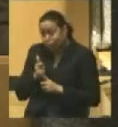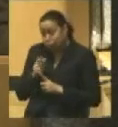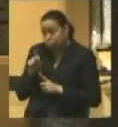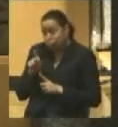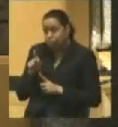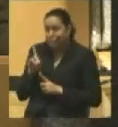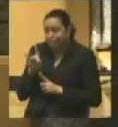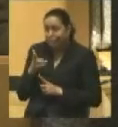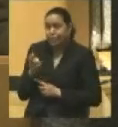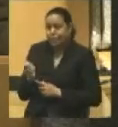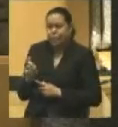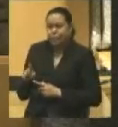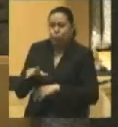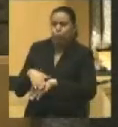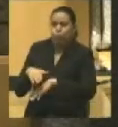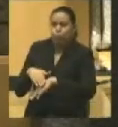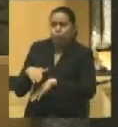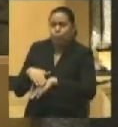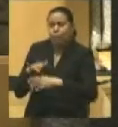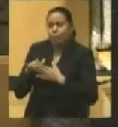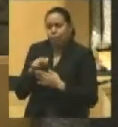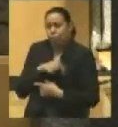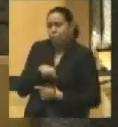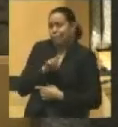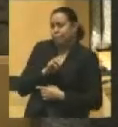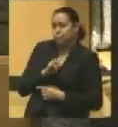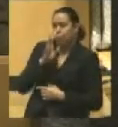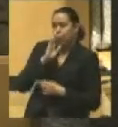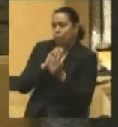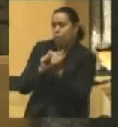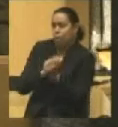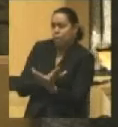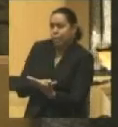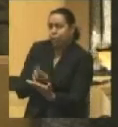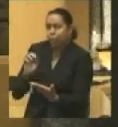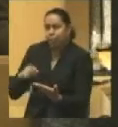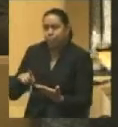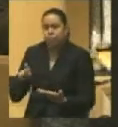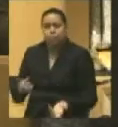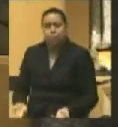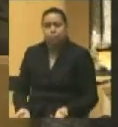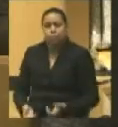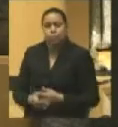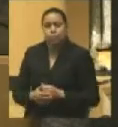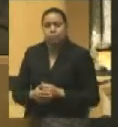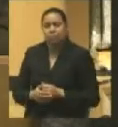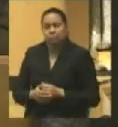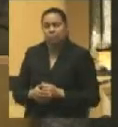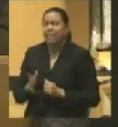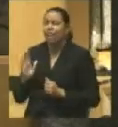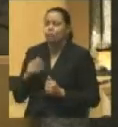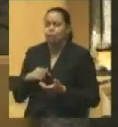people, need to be warned that the Democrats were going to run? And, I used to